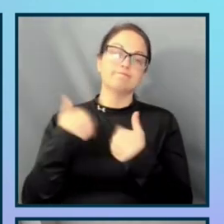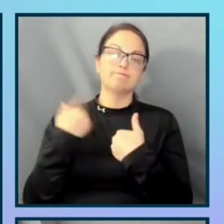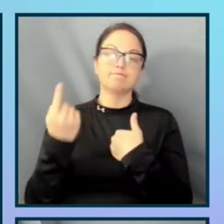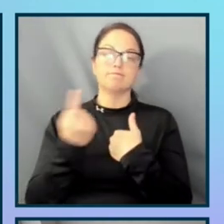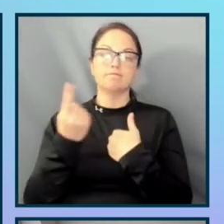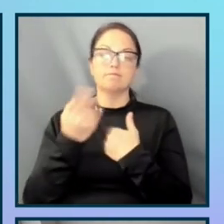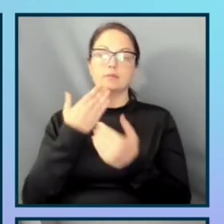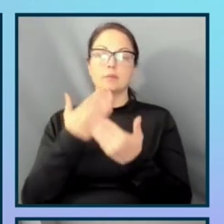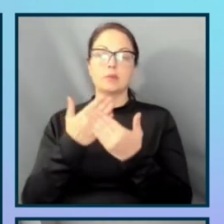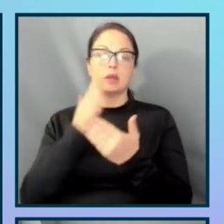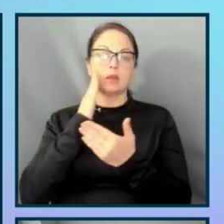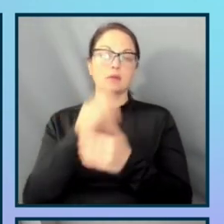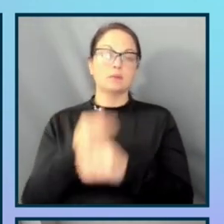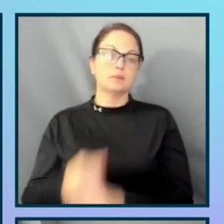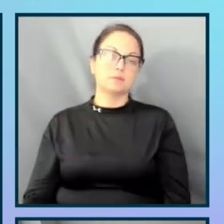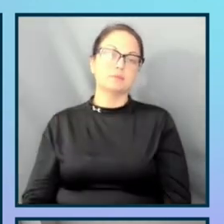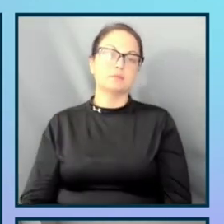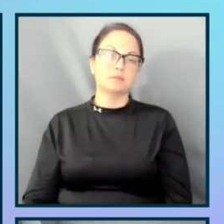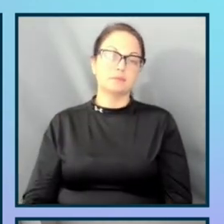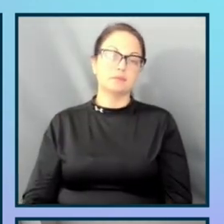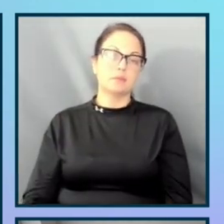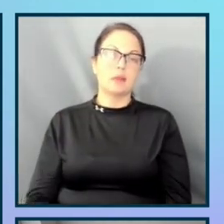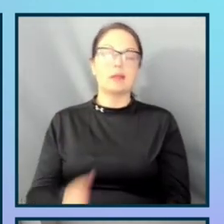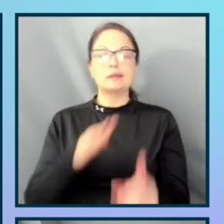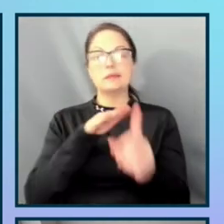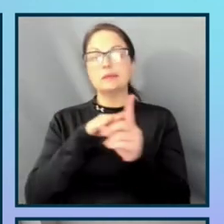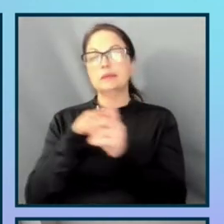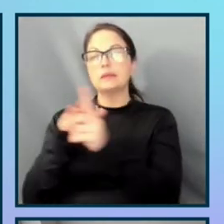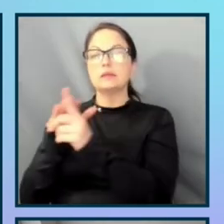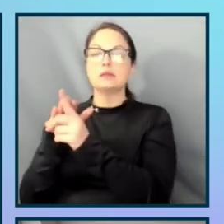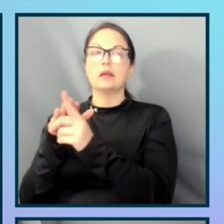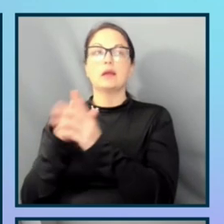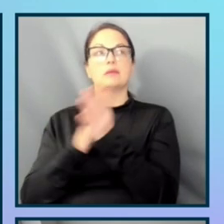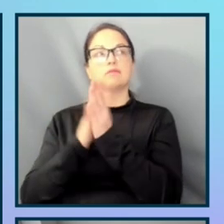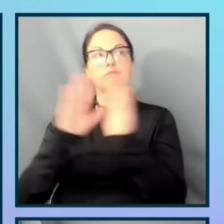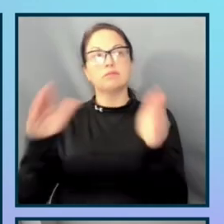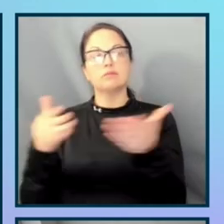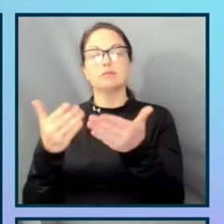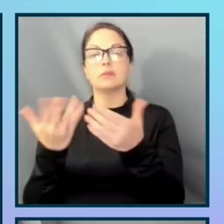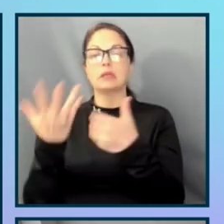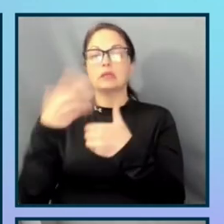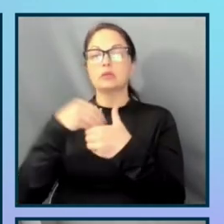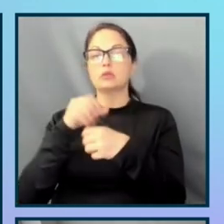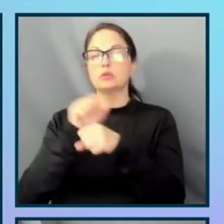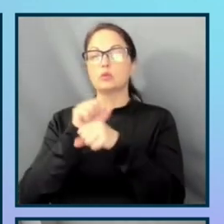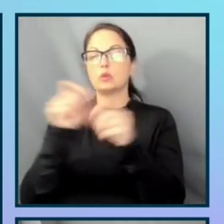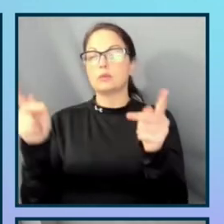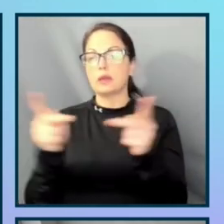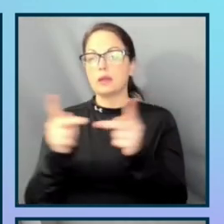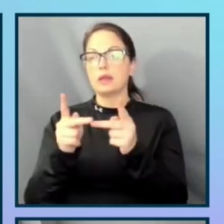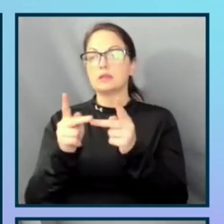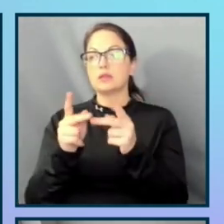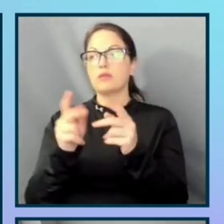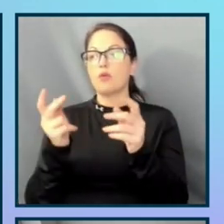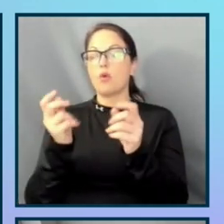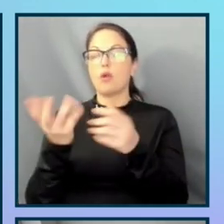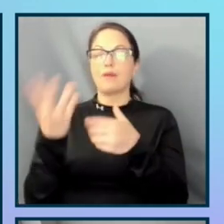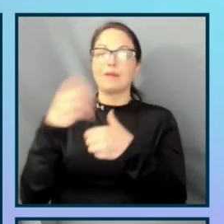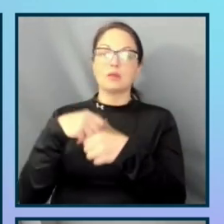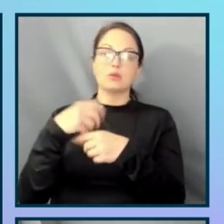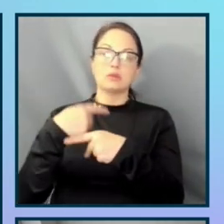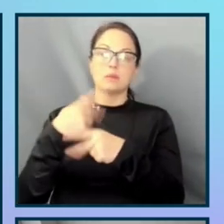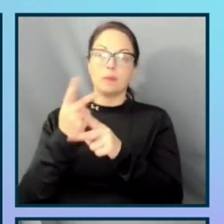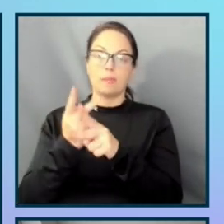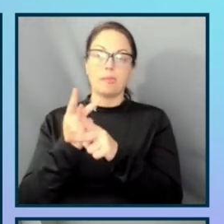Nudging everyone along an inclusive workplace and influencing adoption for inclusive products take a really,